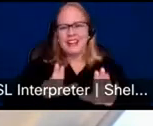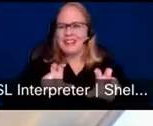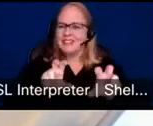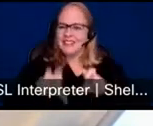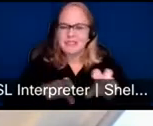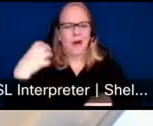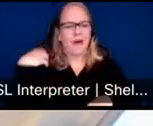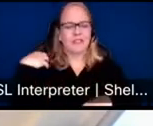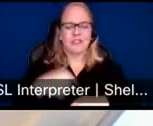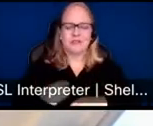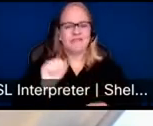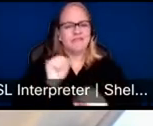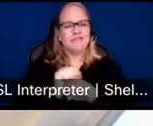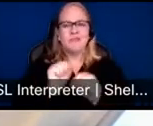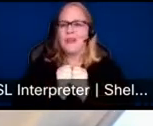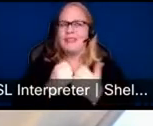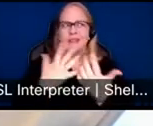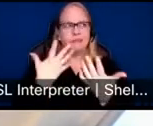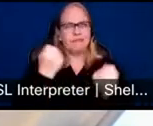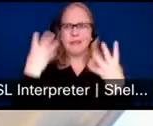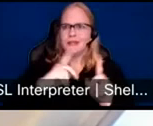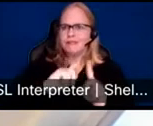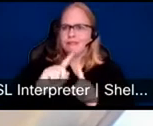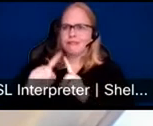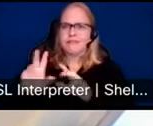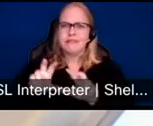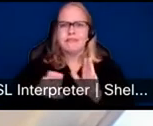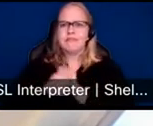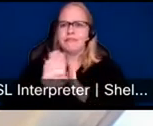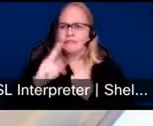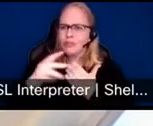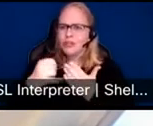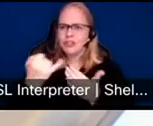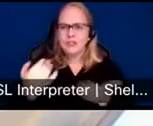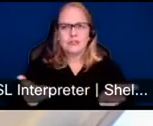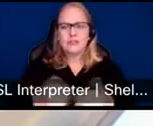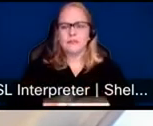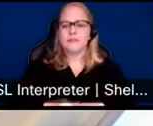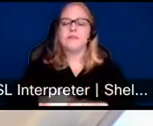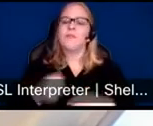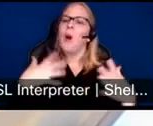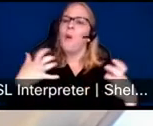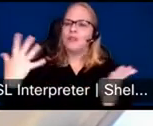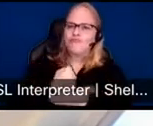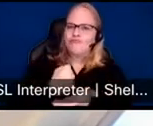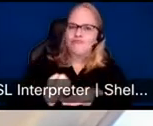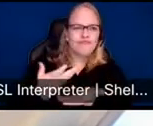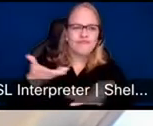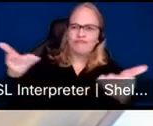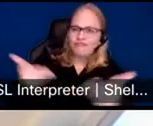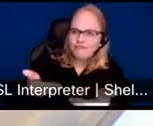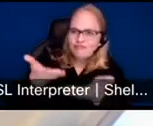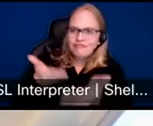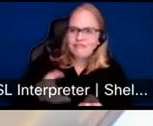developmental projects that we've had. And she, I'd like to have, I wanted to provide an opportunity for you to meet her and hear about a project that she